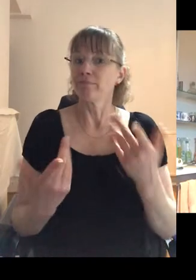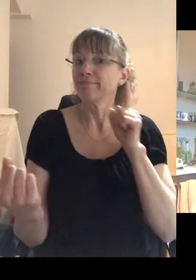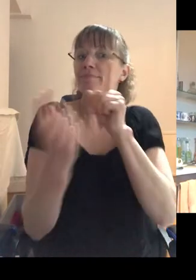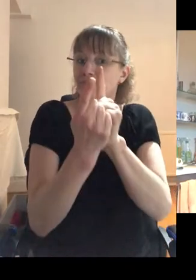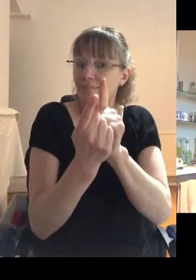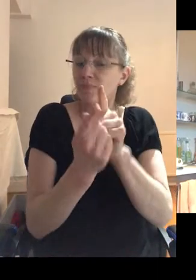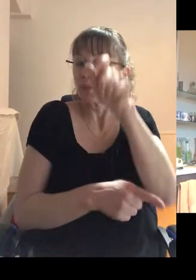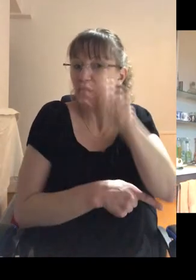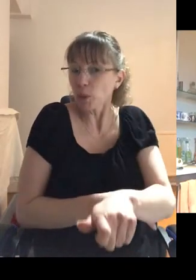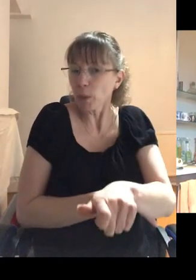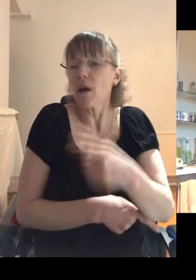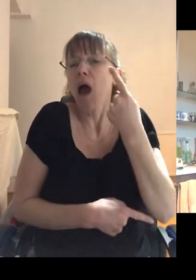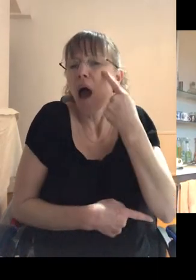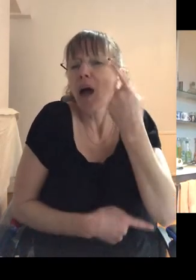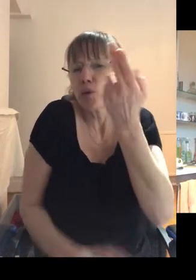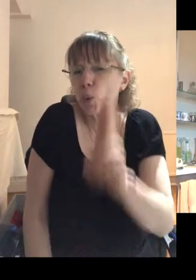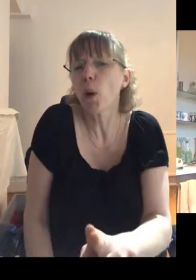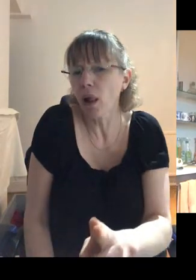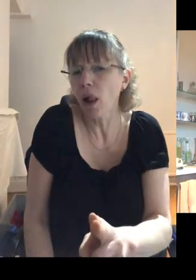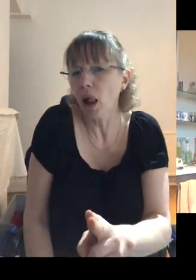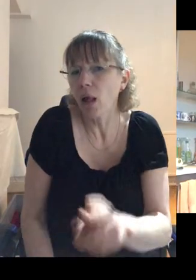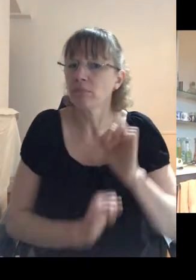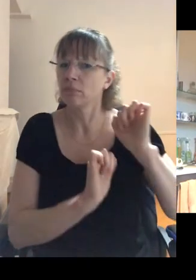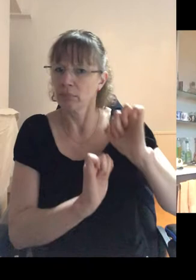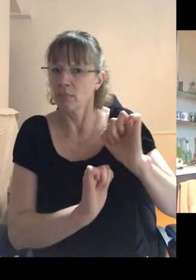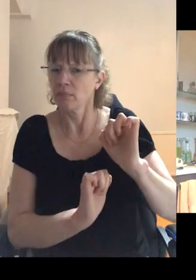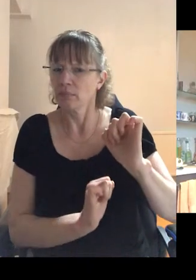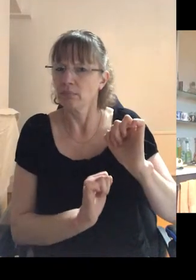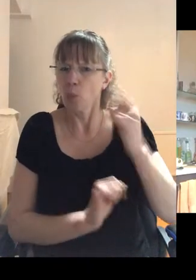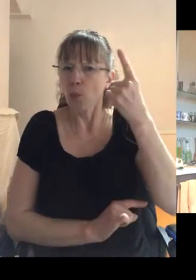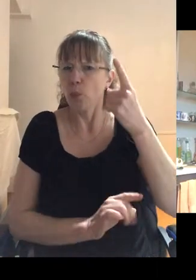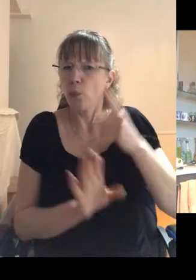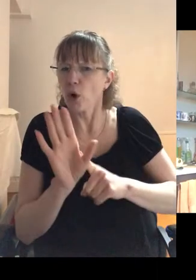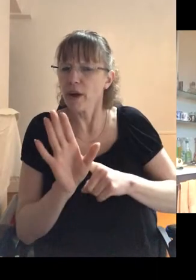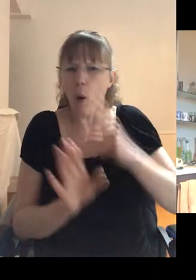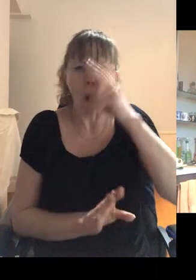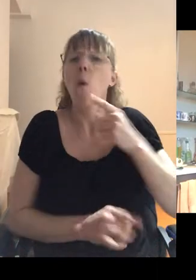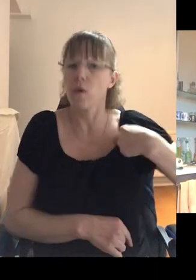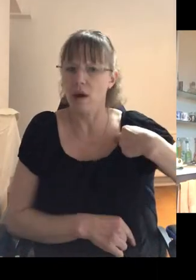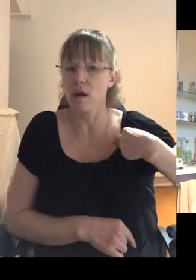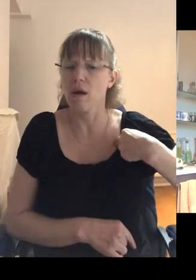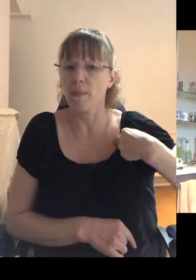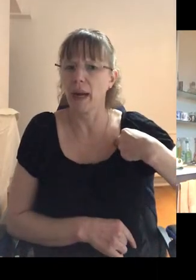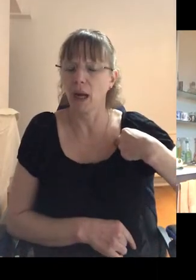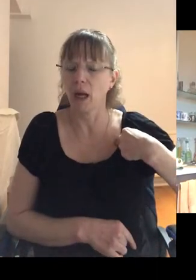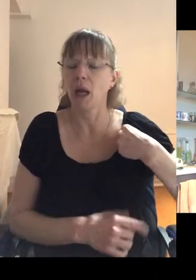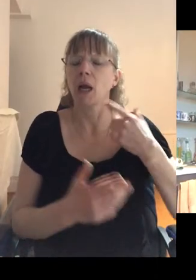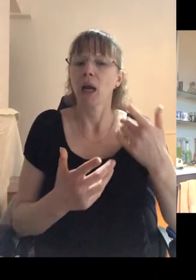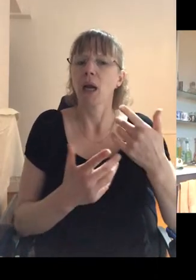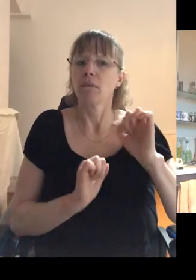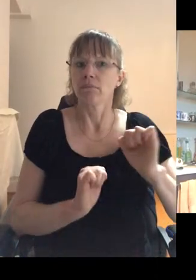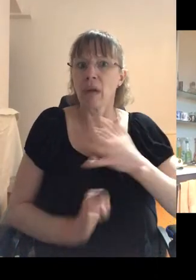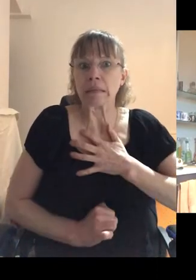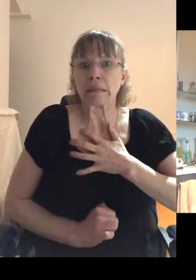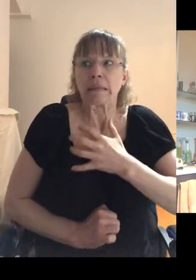met up with somebody that I'd seen at school, um, for the few years before, who was a year older than me. Um, and who